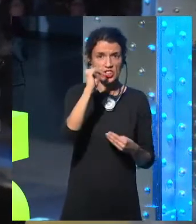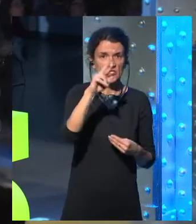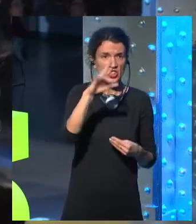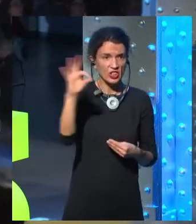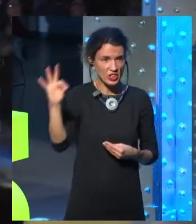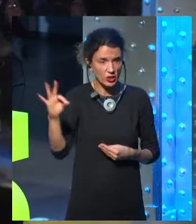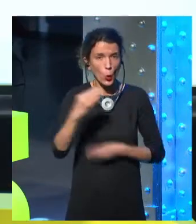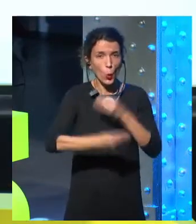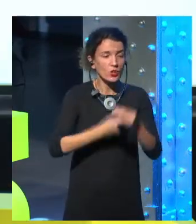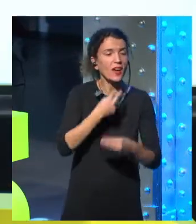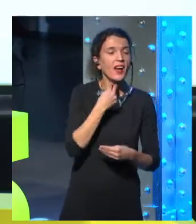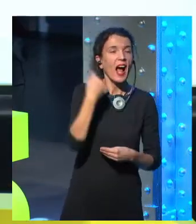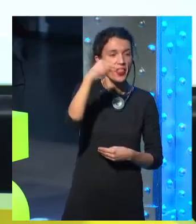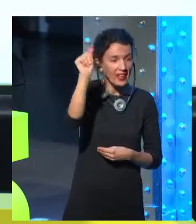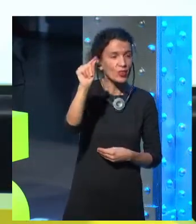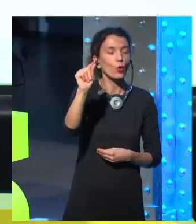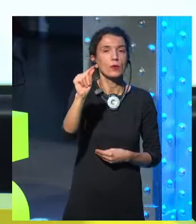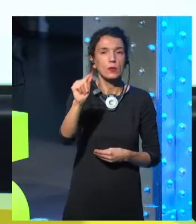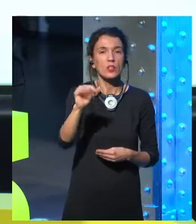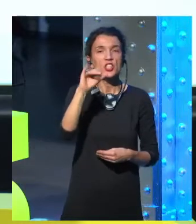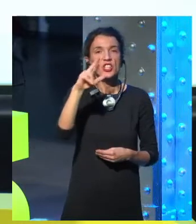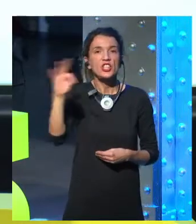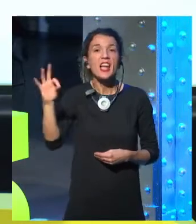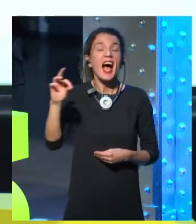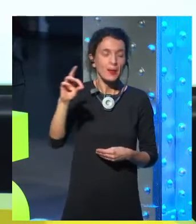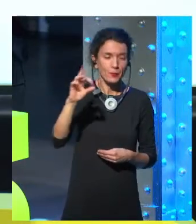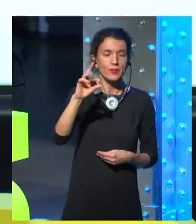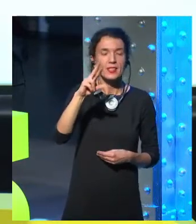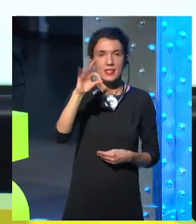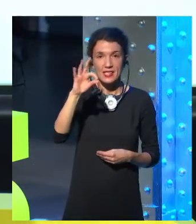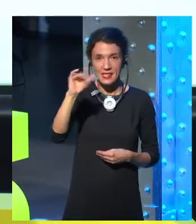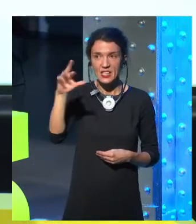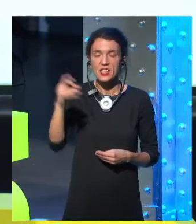again. You end up sounding like a robot. You end up being the one on pause.